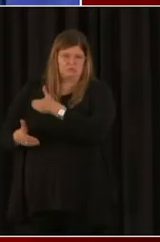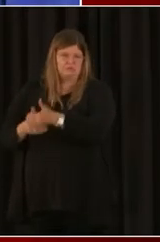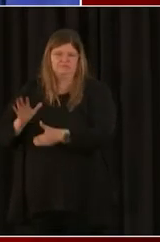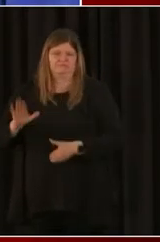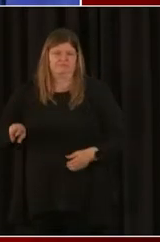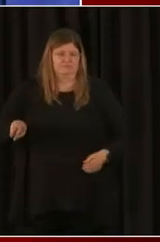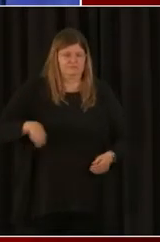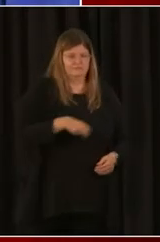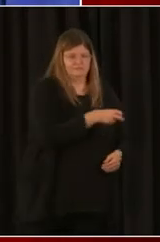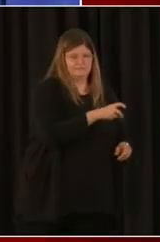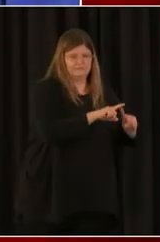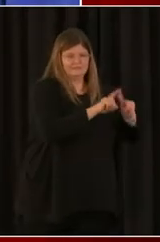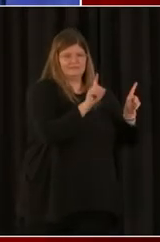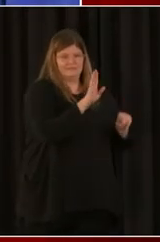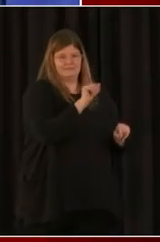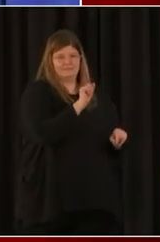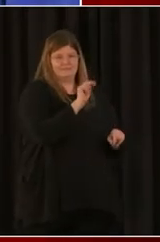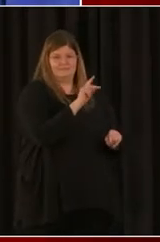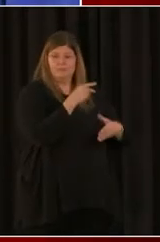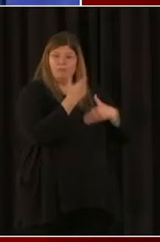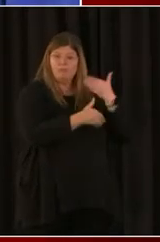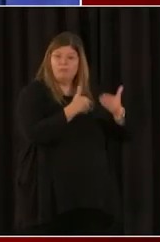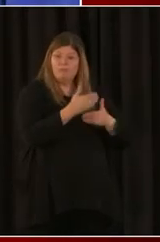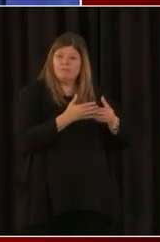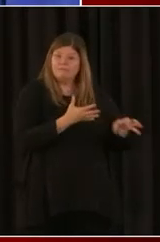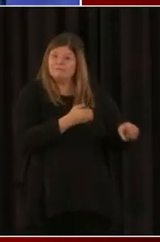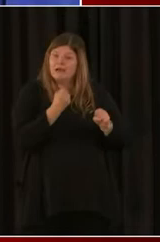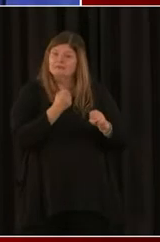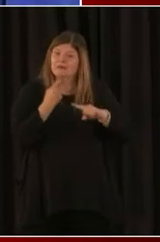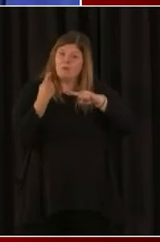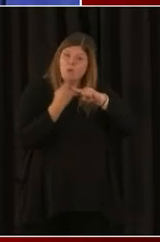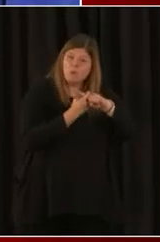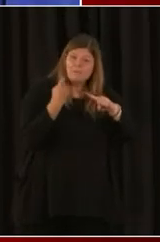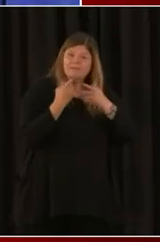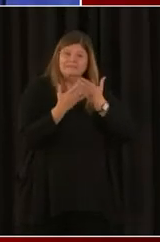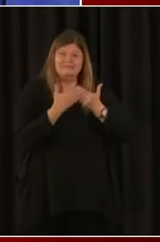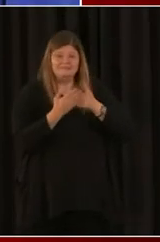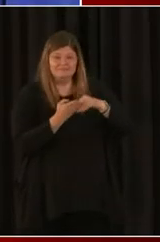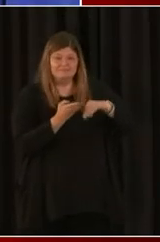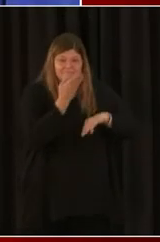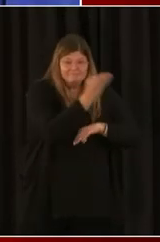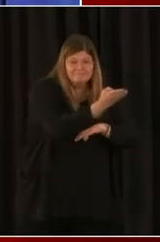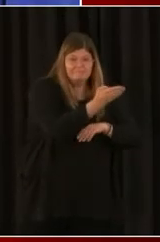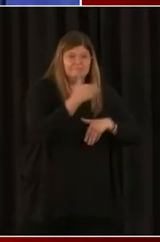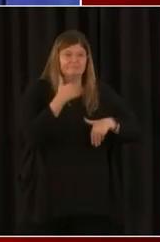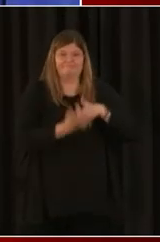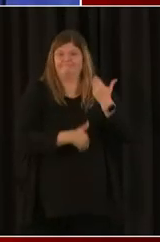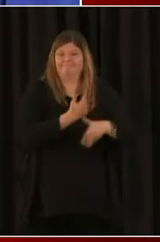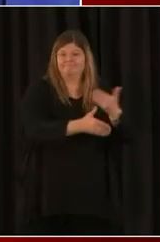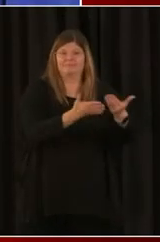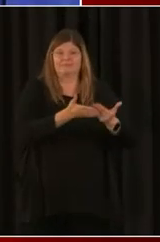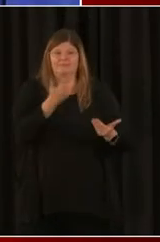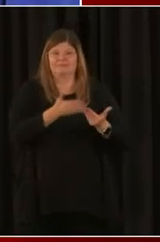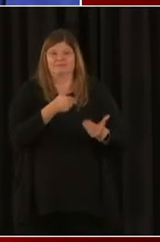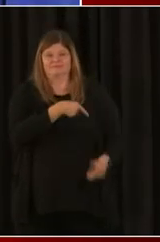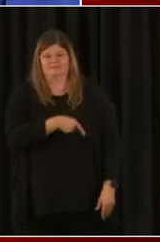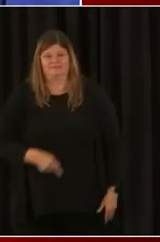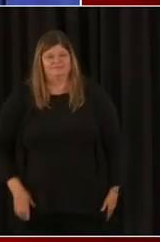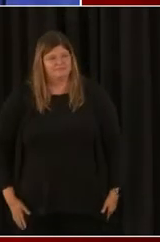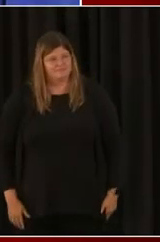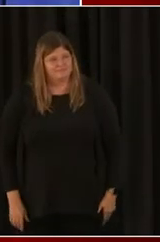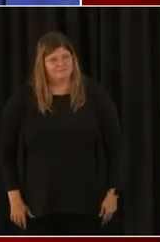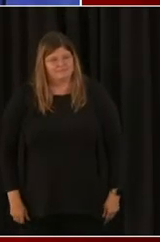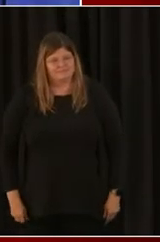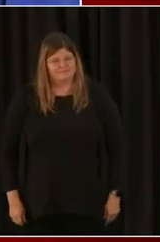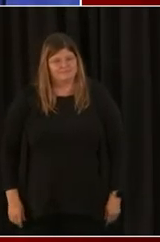go with, the process was automated, and it was very easy to submit, just payroll and other information. Great. Well, I want to open it